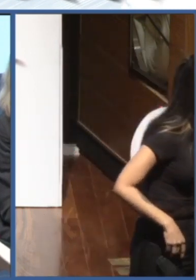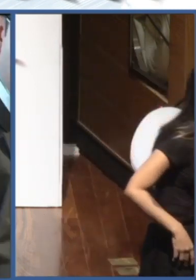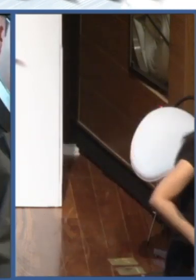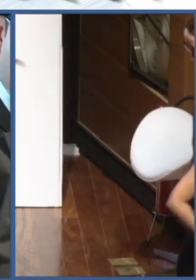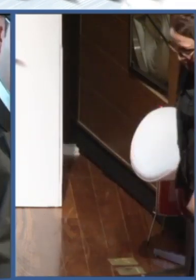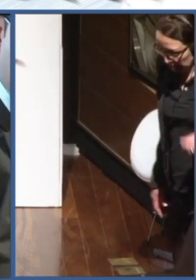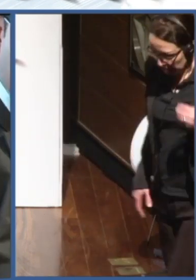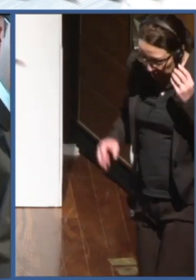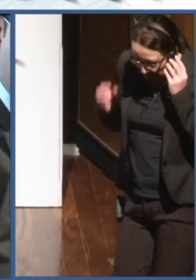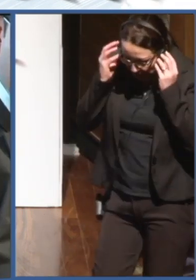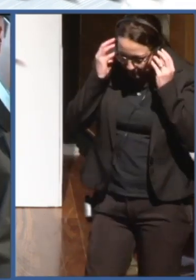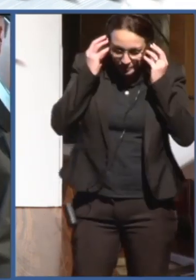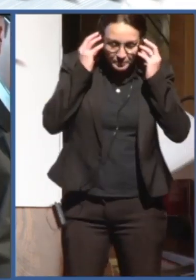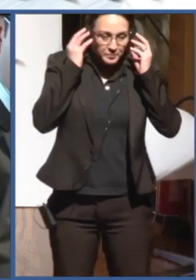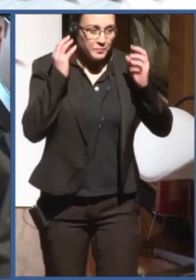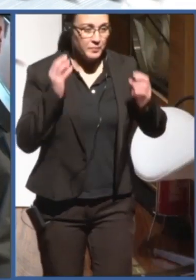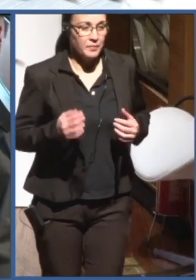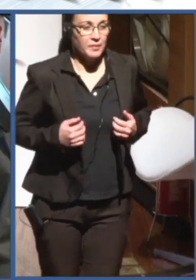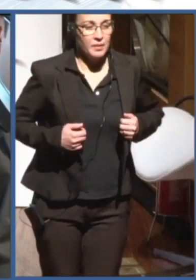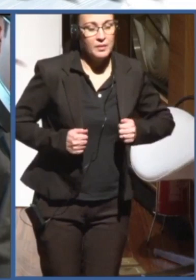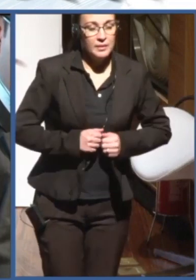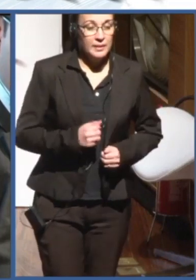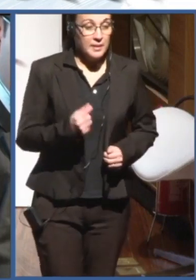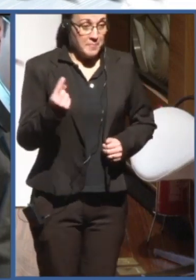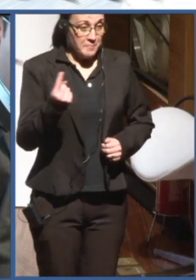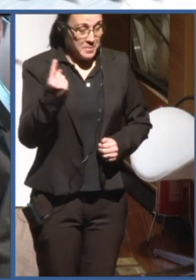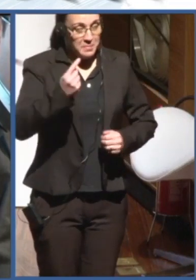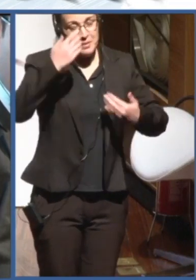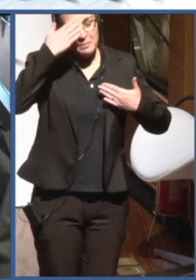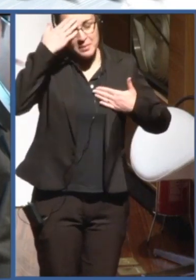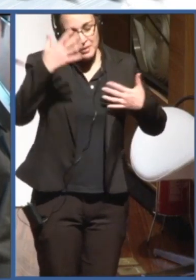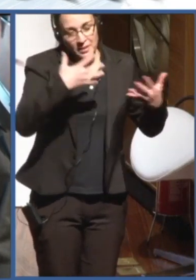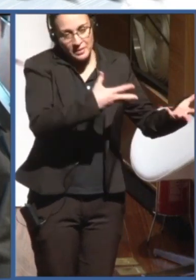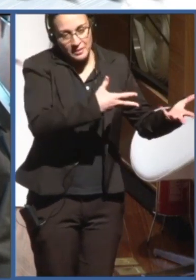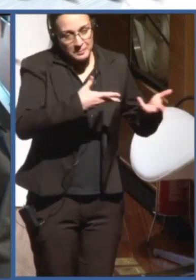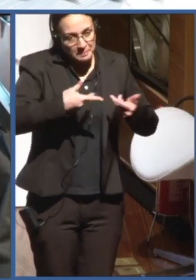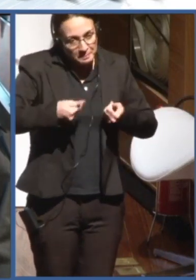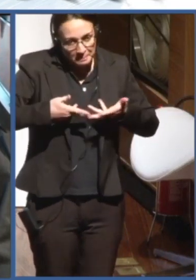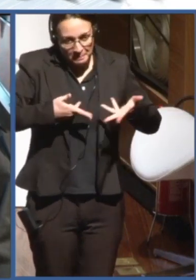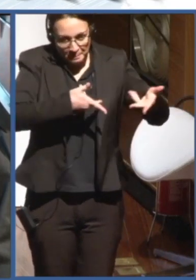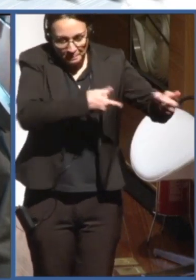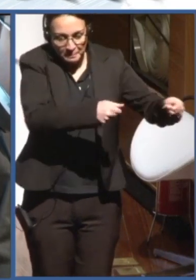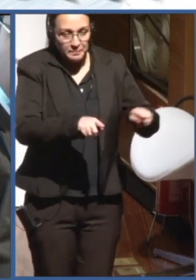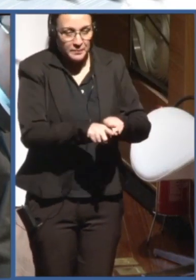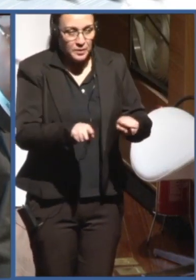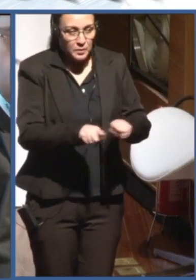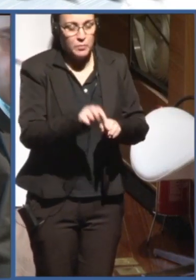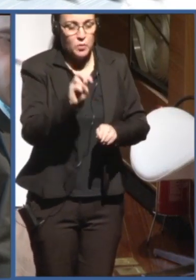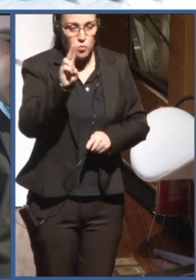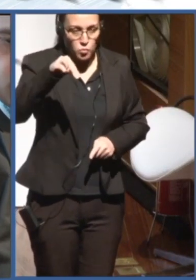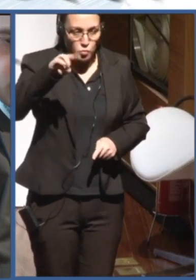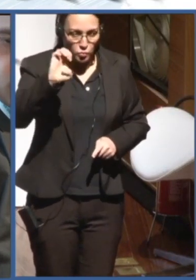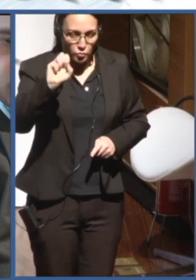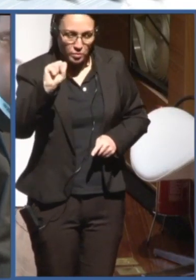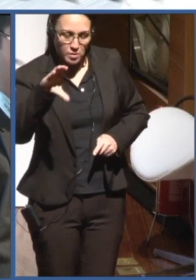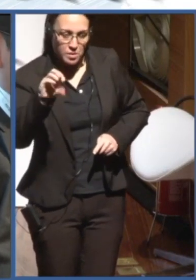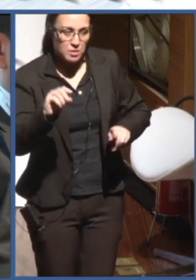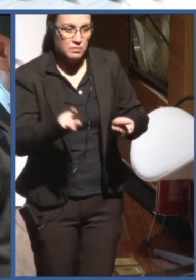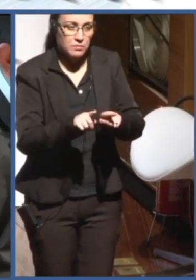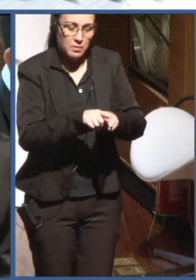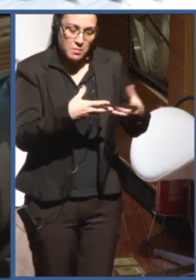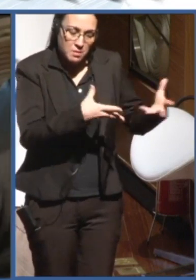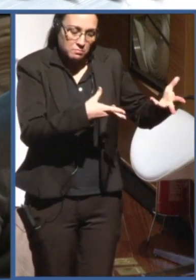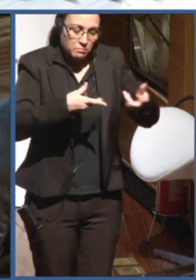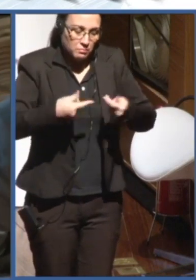invitation for UNESCO and the government in Brazil, CETIC, for inviting me to be here. Now I'll switch